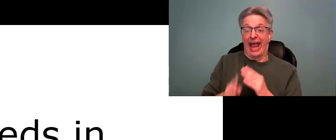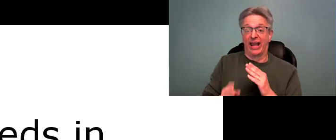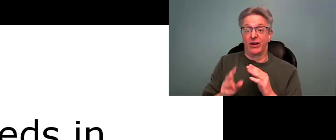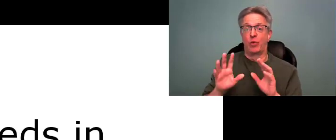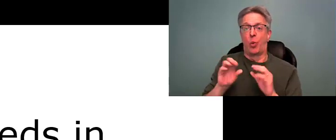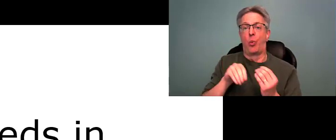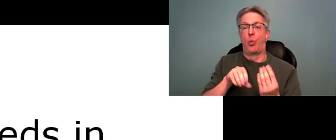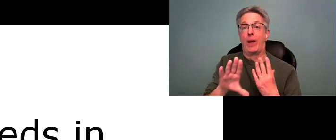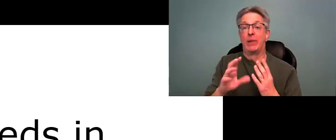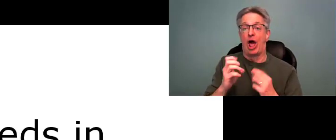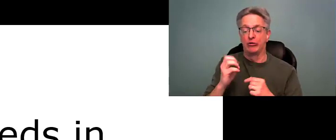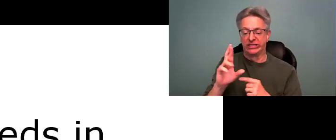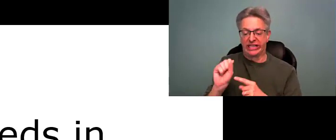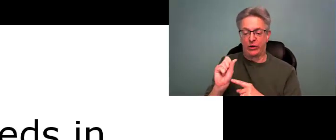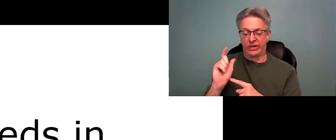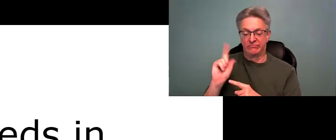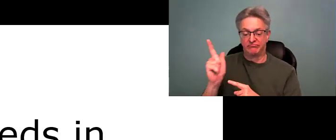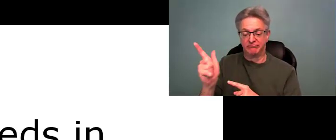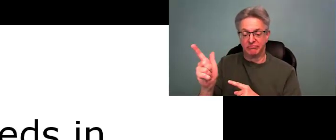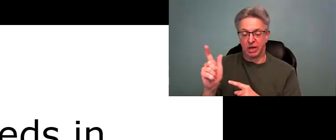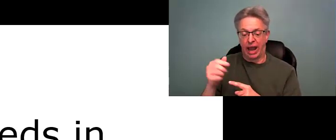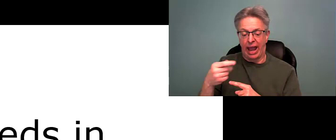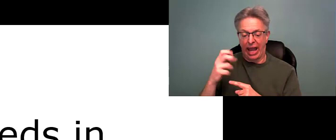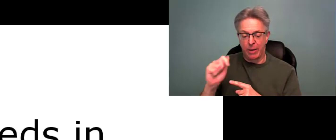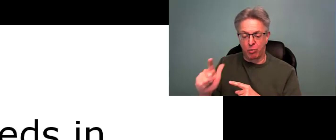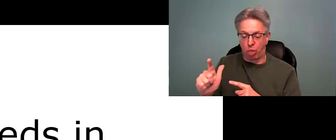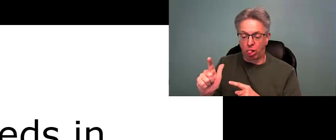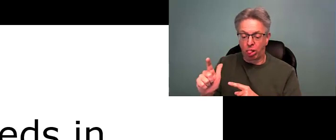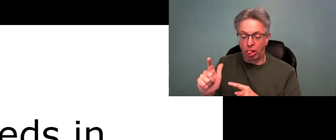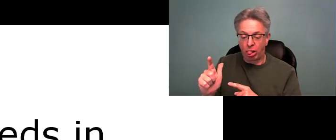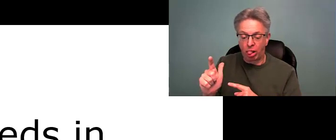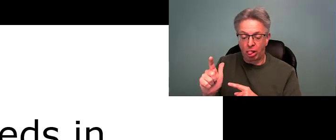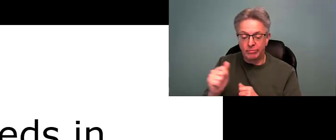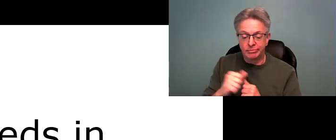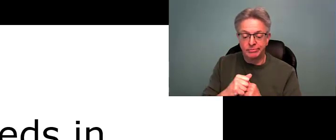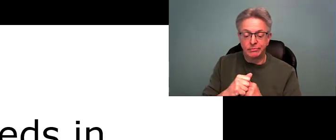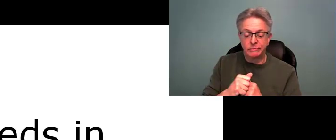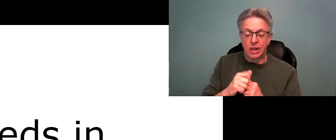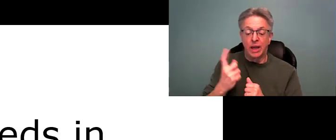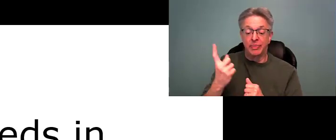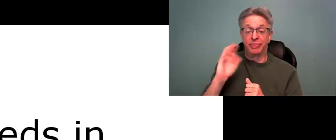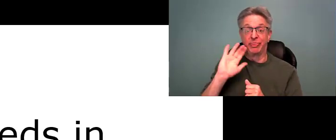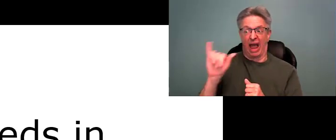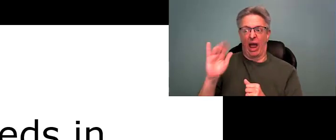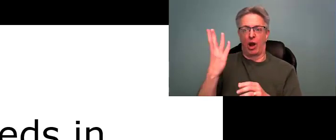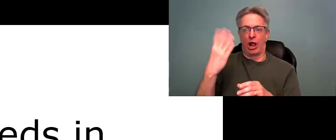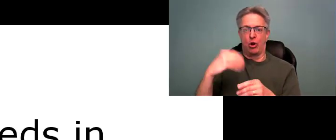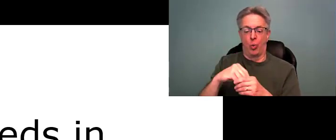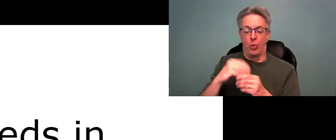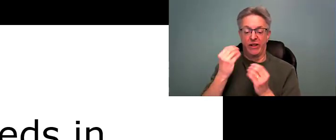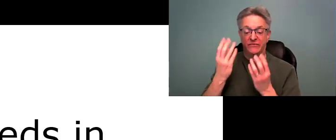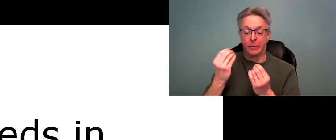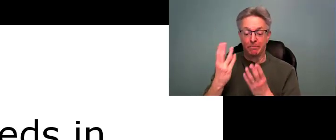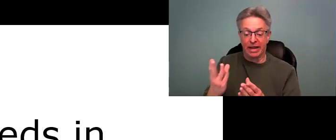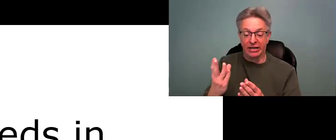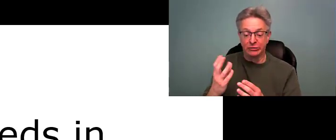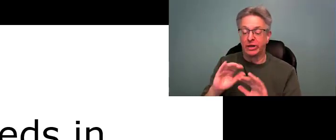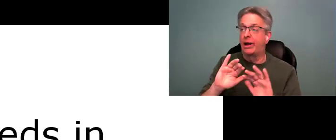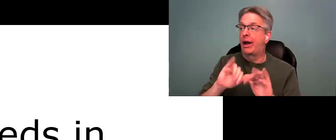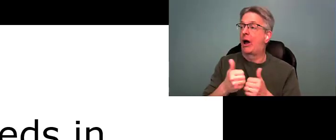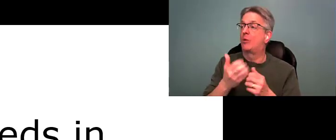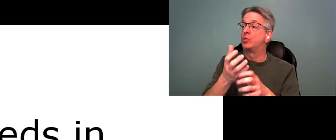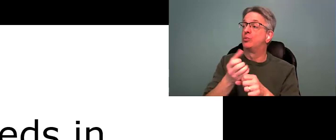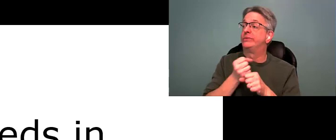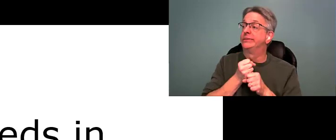MDELIO at the end of this webinar series in April, and that series will